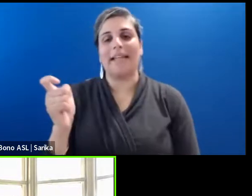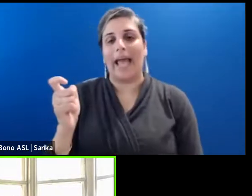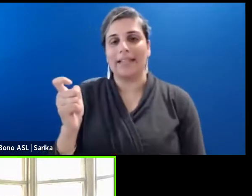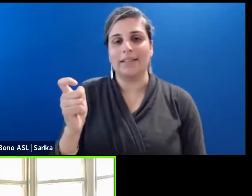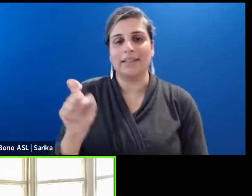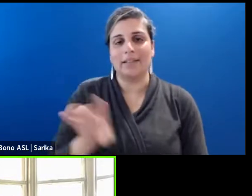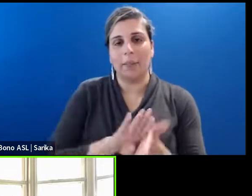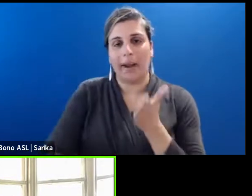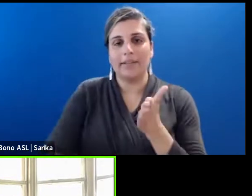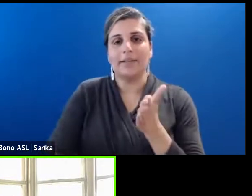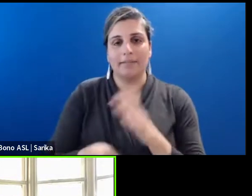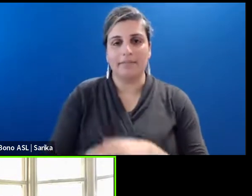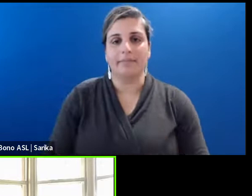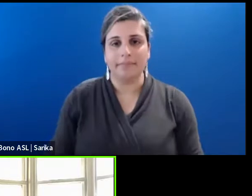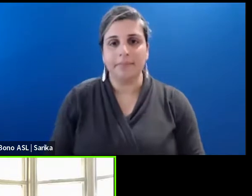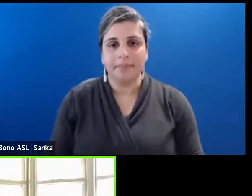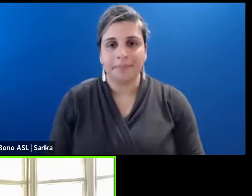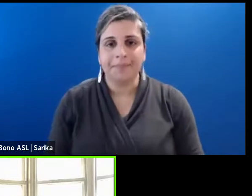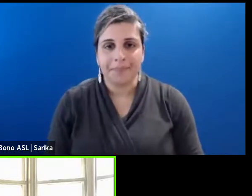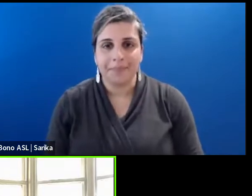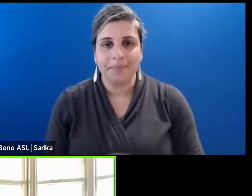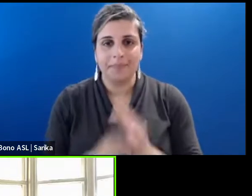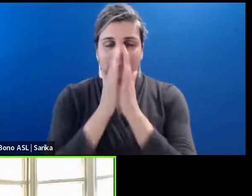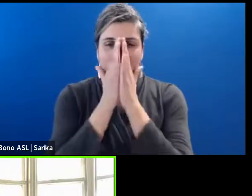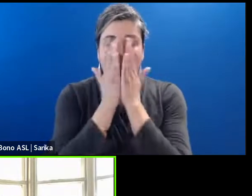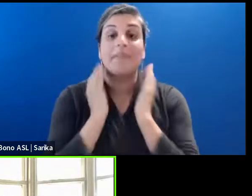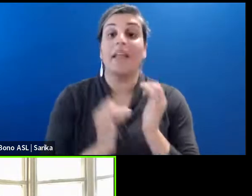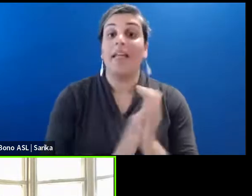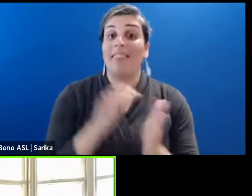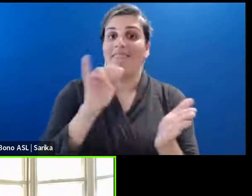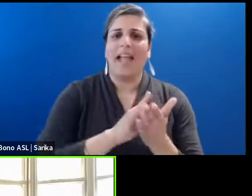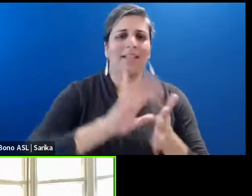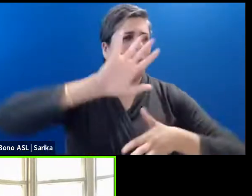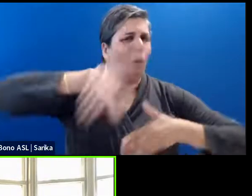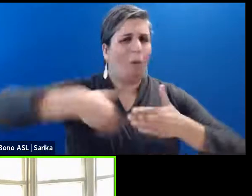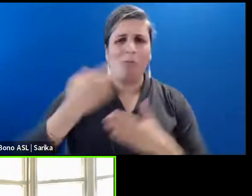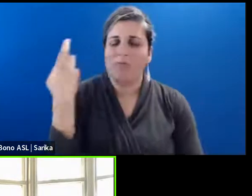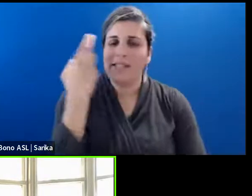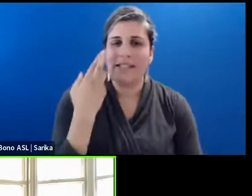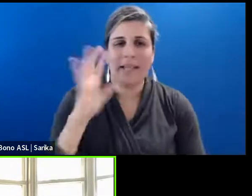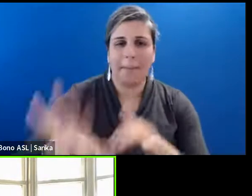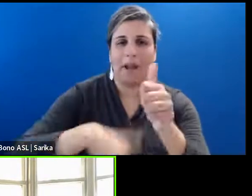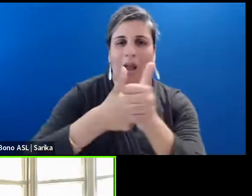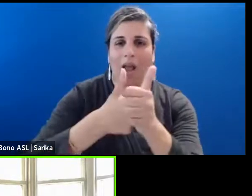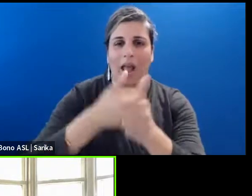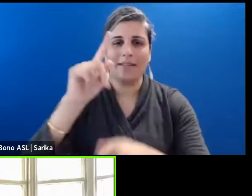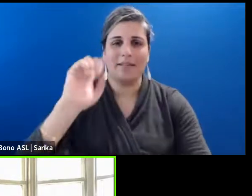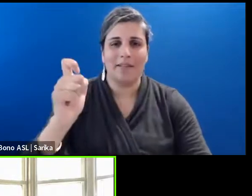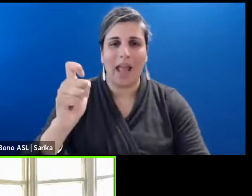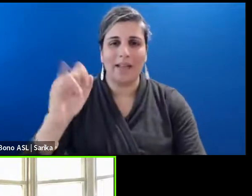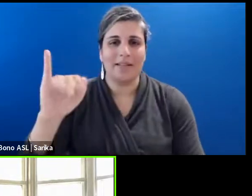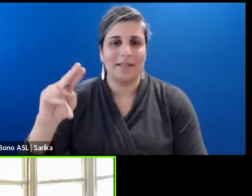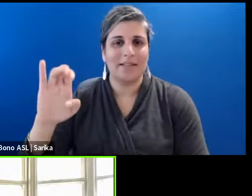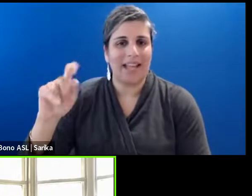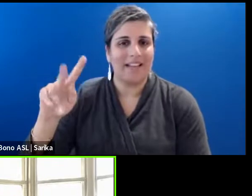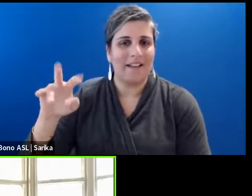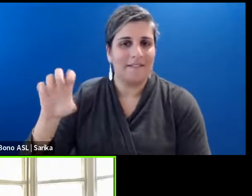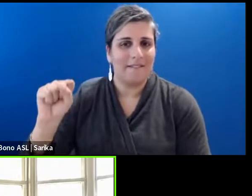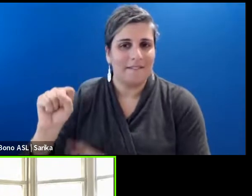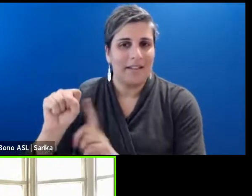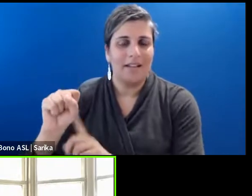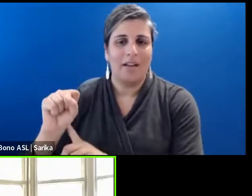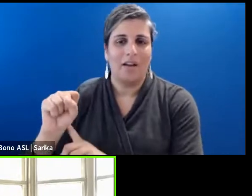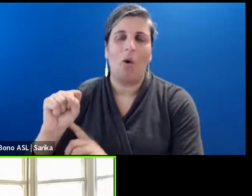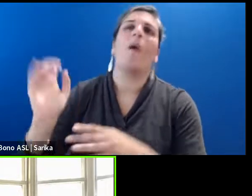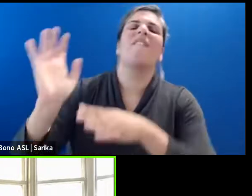So that's sort of the whole reason behind tax incentives, film tax incentives.